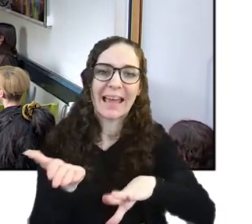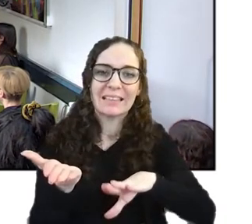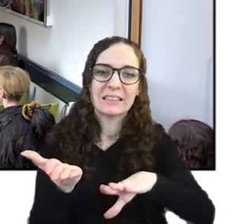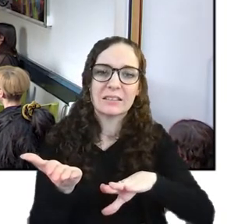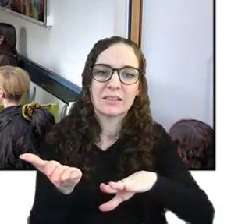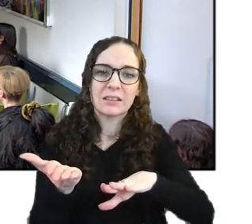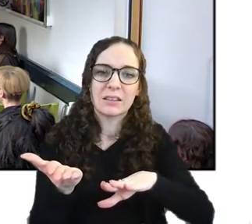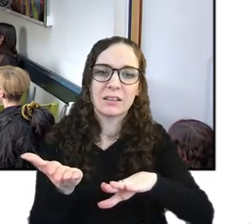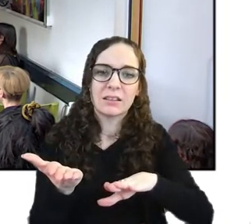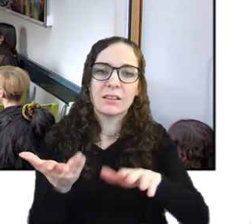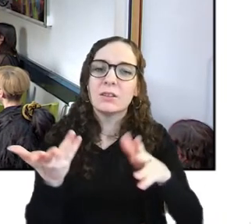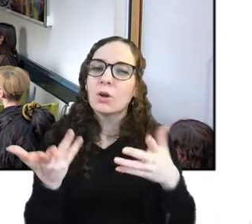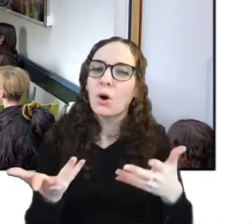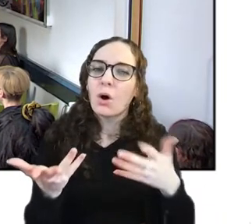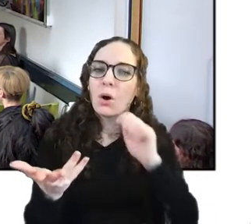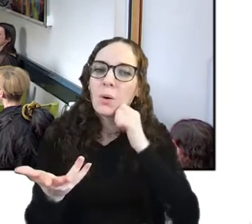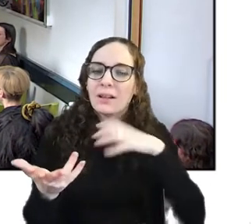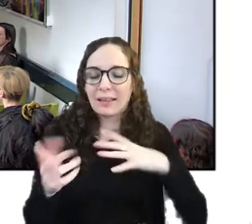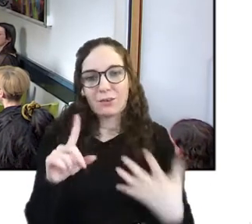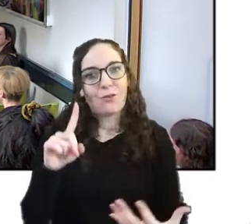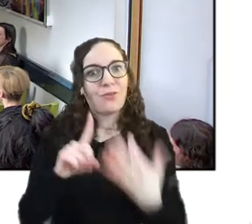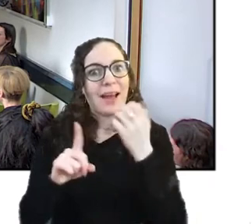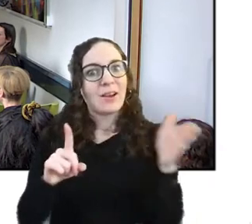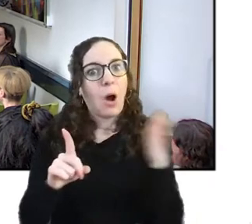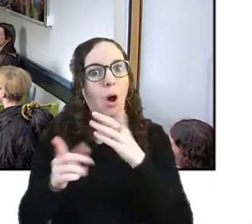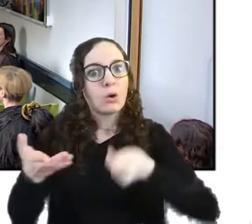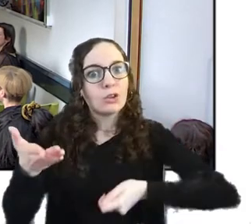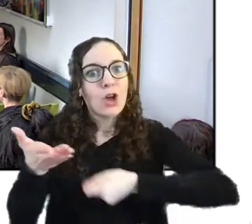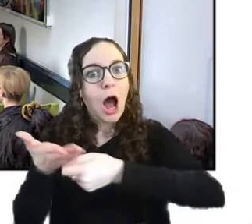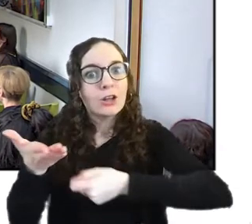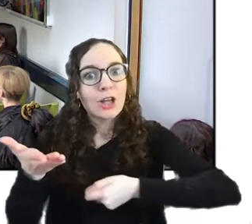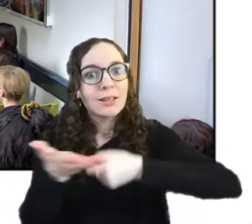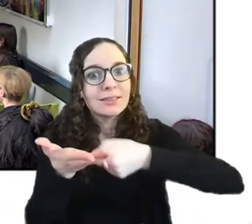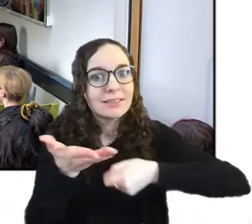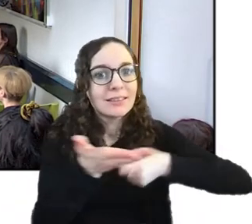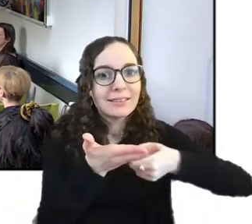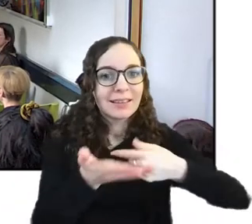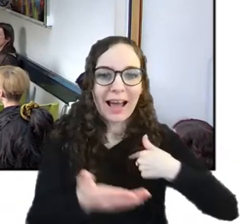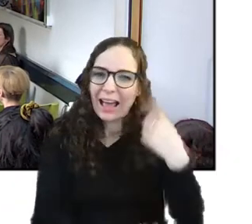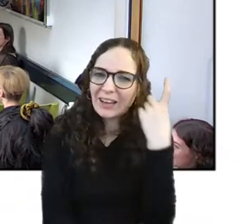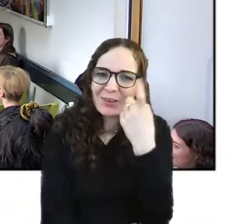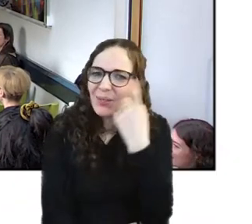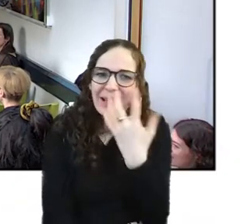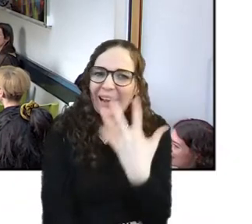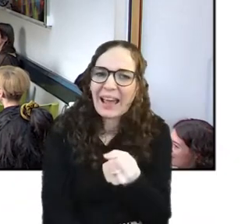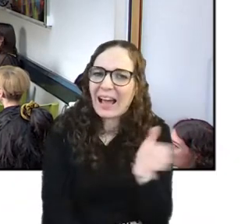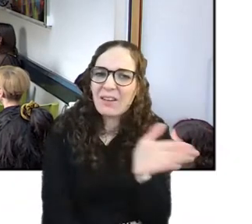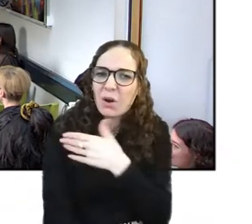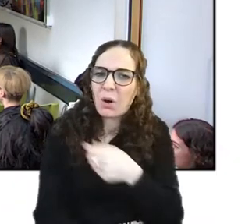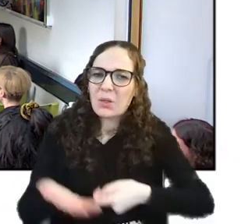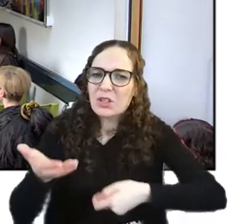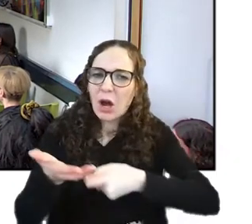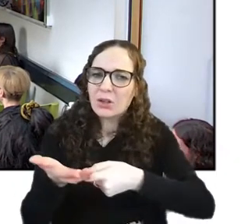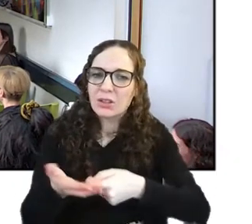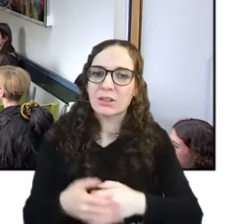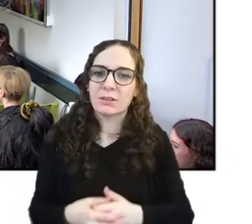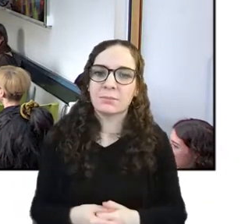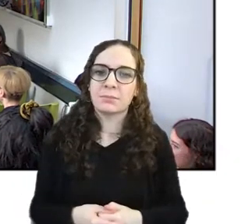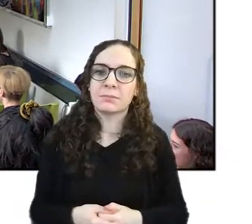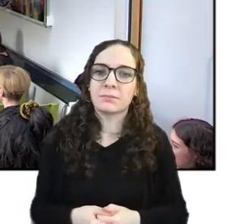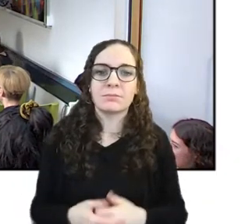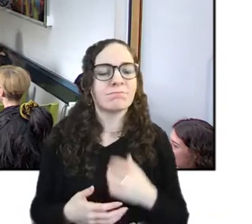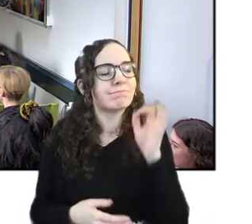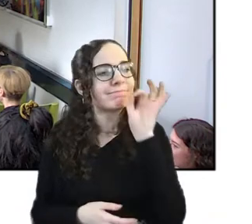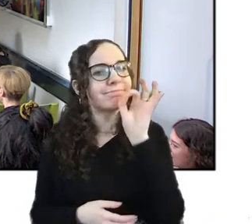yet but i would have to find all the charges and i don't think i have all the charges does a mobile phone museum exist